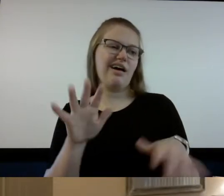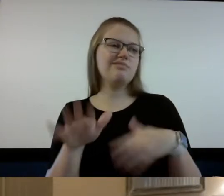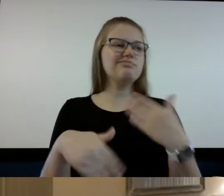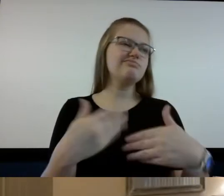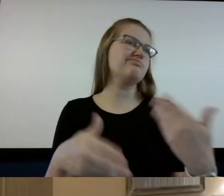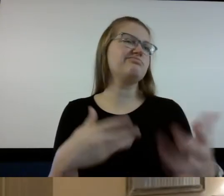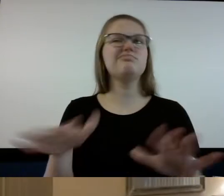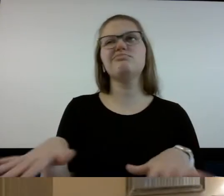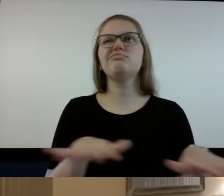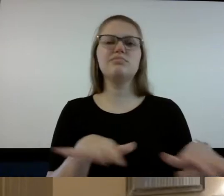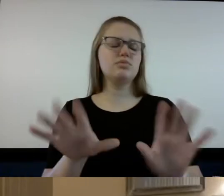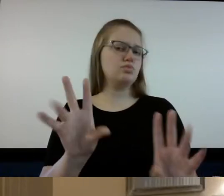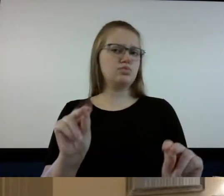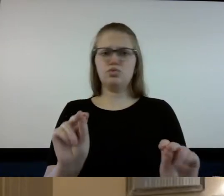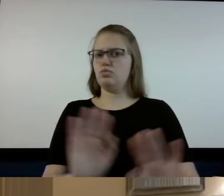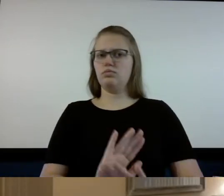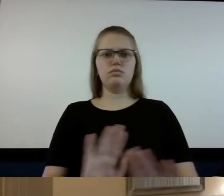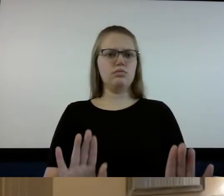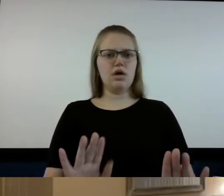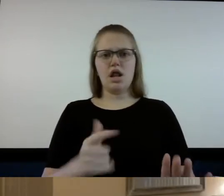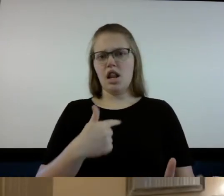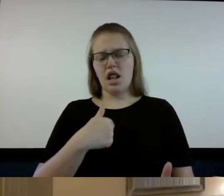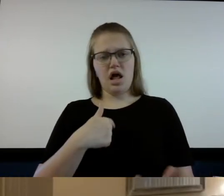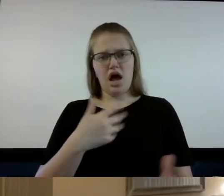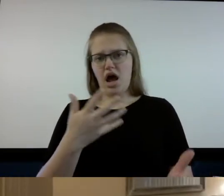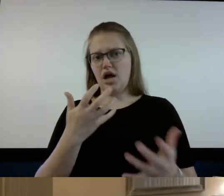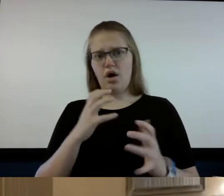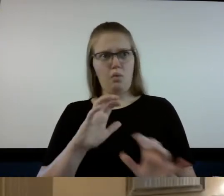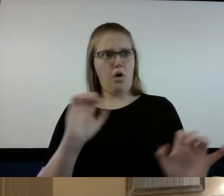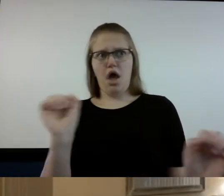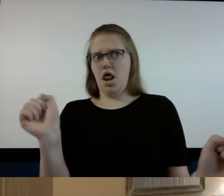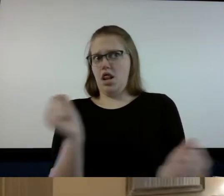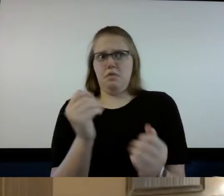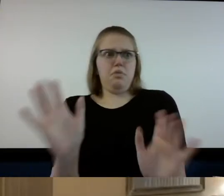uh and I wouldn't want anybody nobody